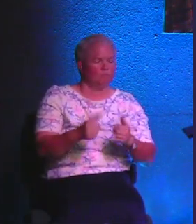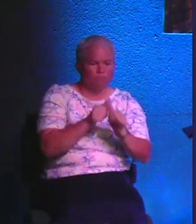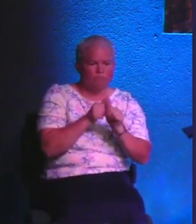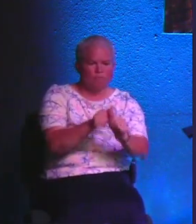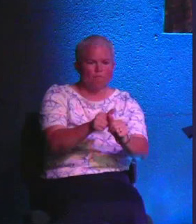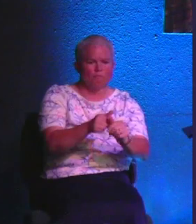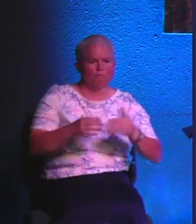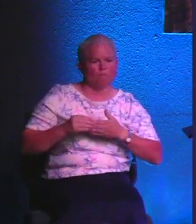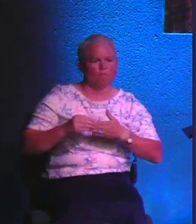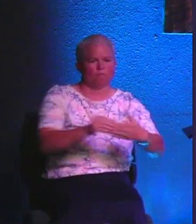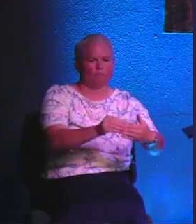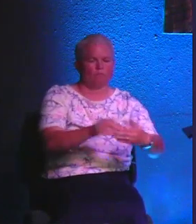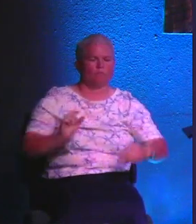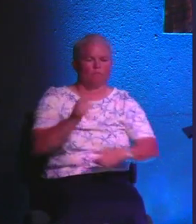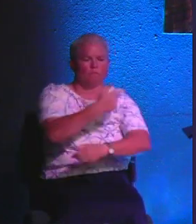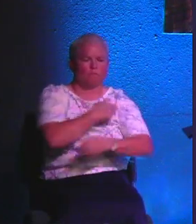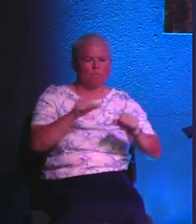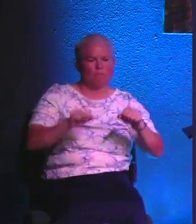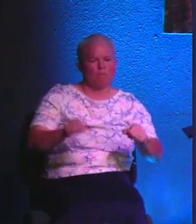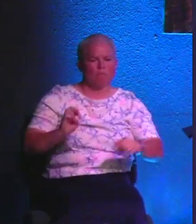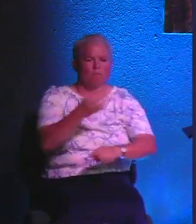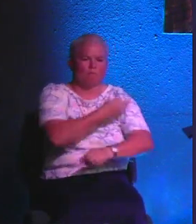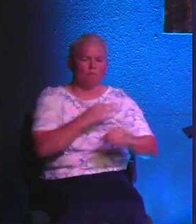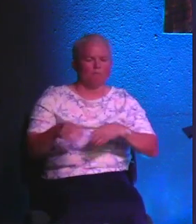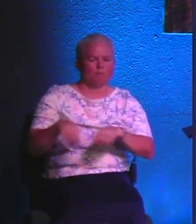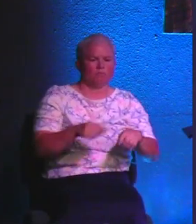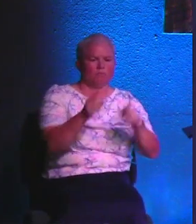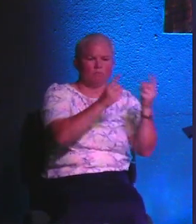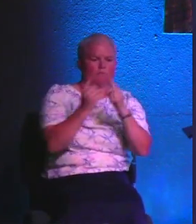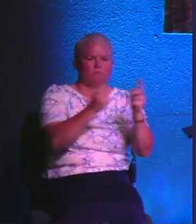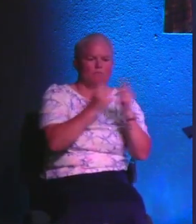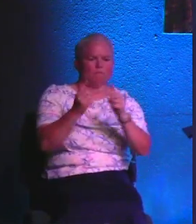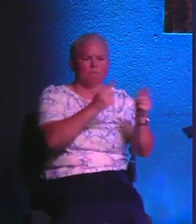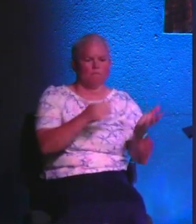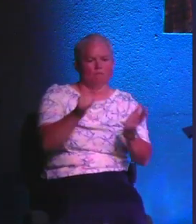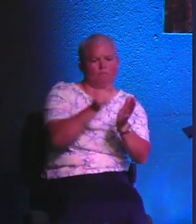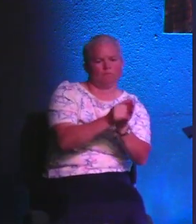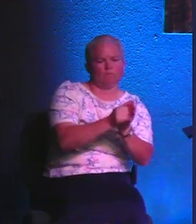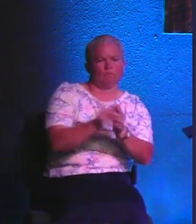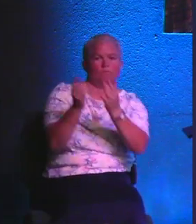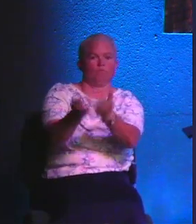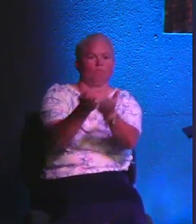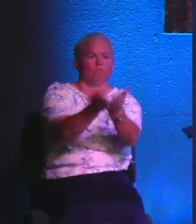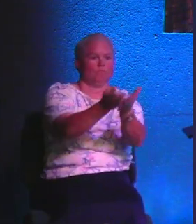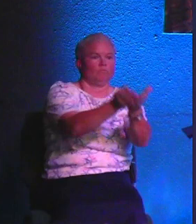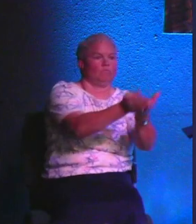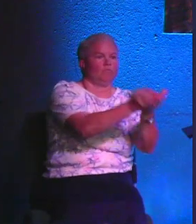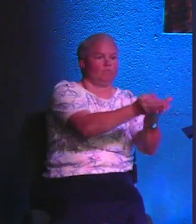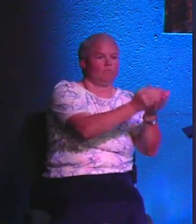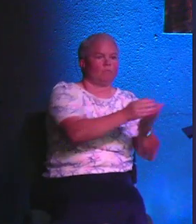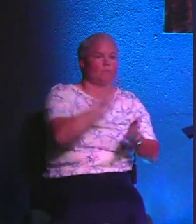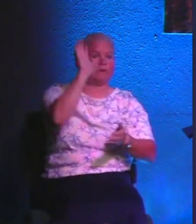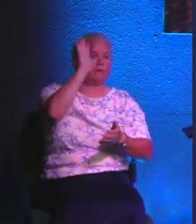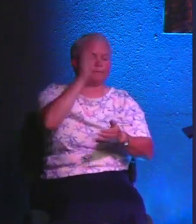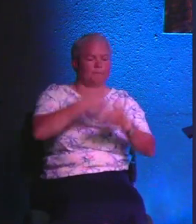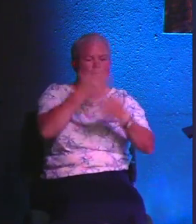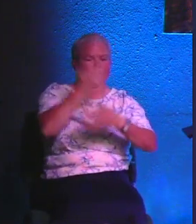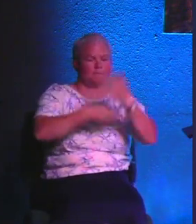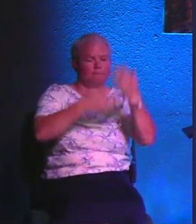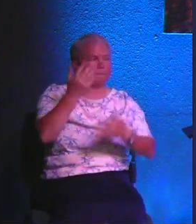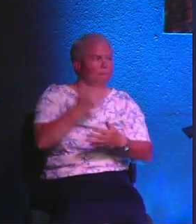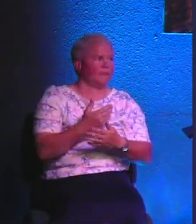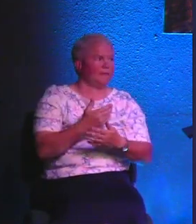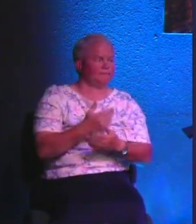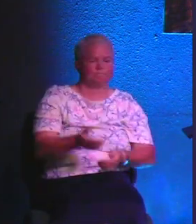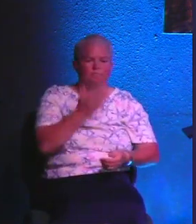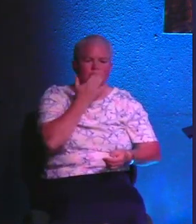follow where He leads us. Can we do that this morning? All of us? Hands? No hands. There's a few